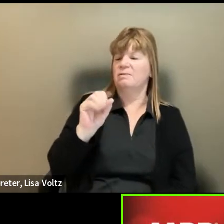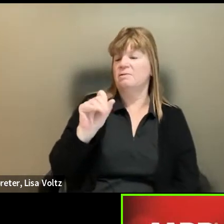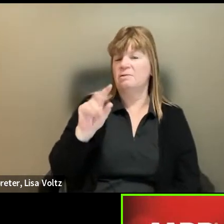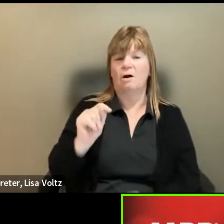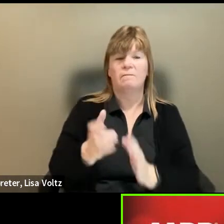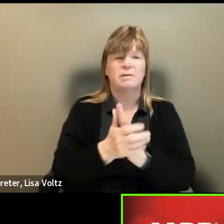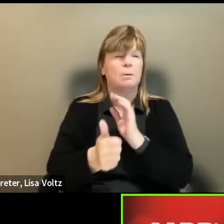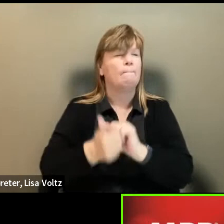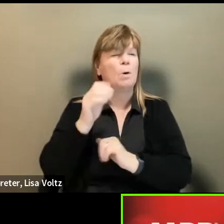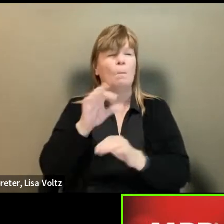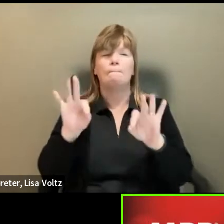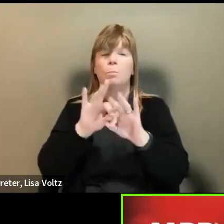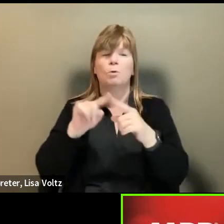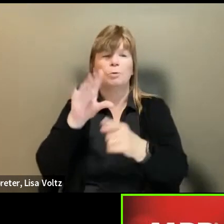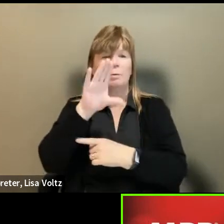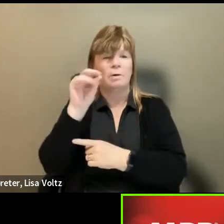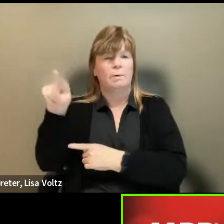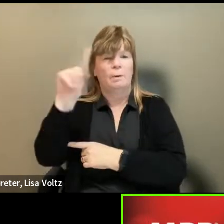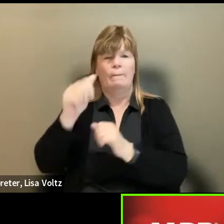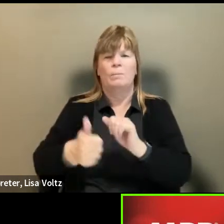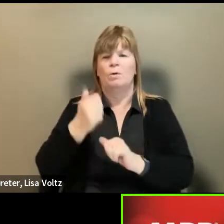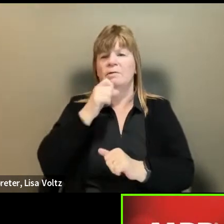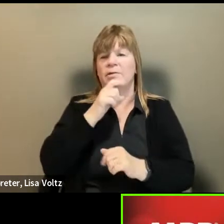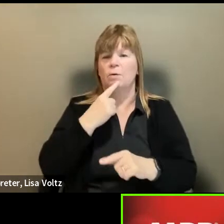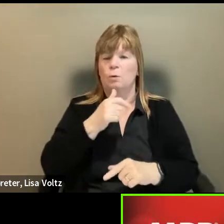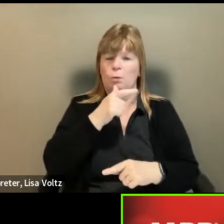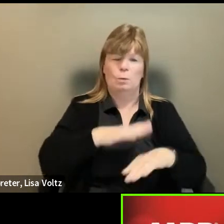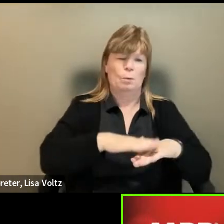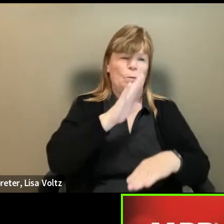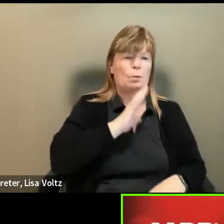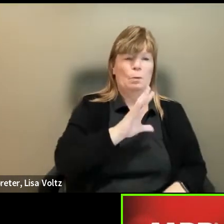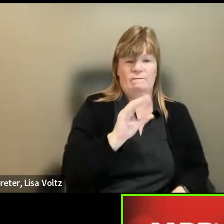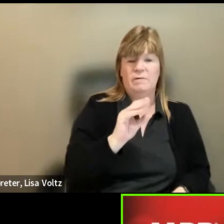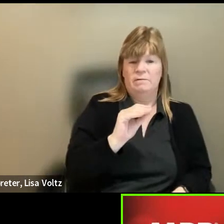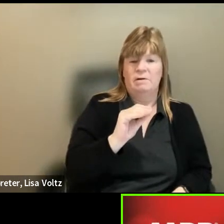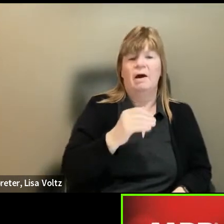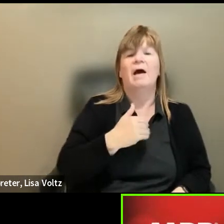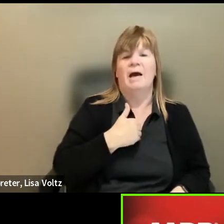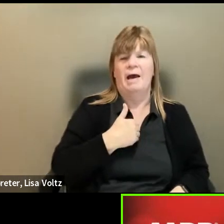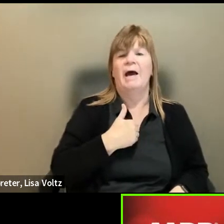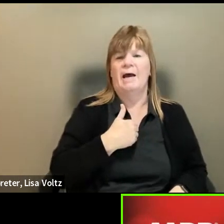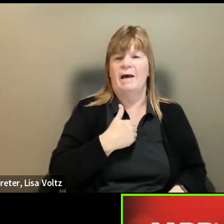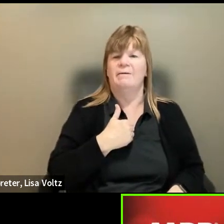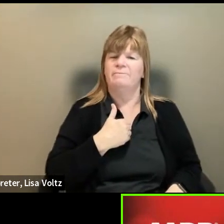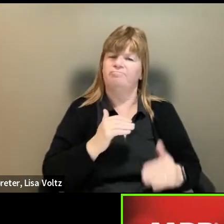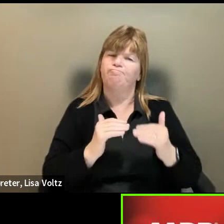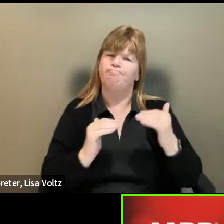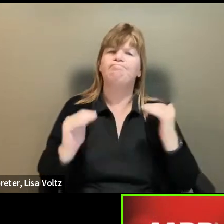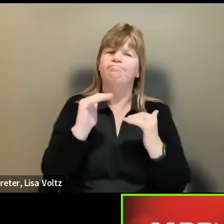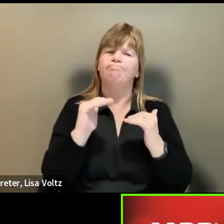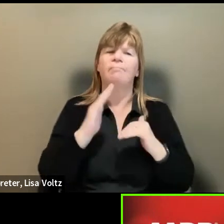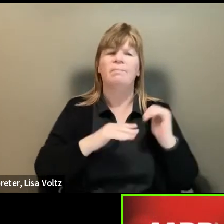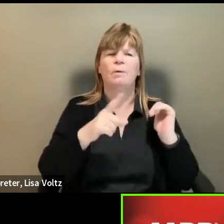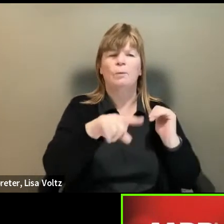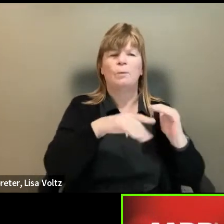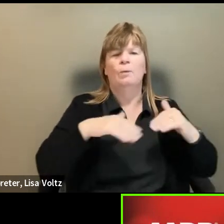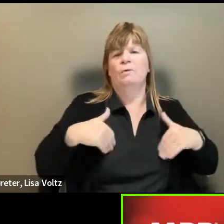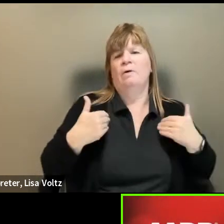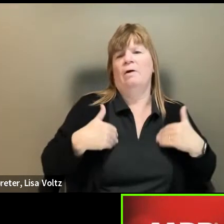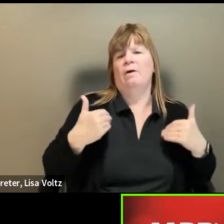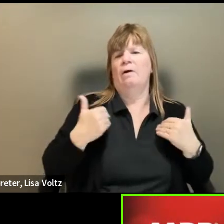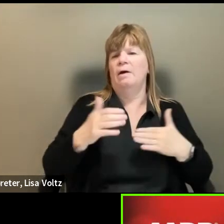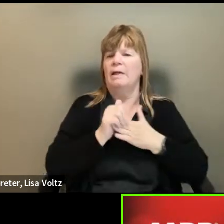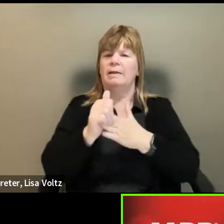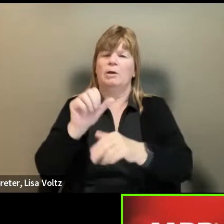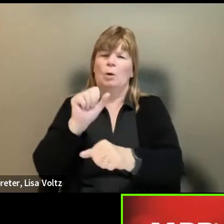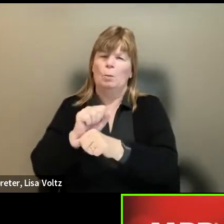them, a majority say that workers age 50 plus have an advantage over their under 30 counterparts, uh, leading the way in work